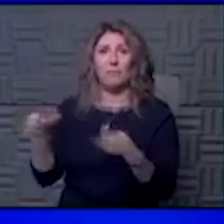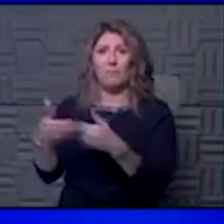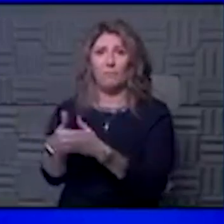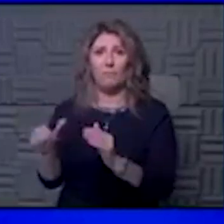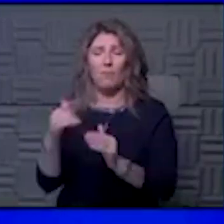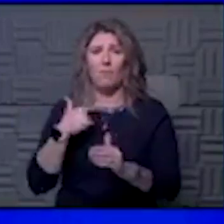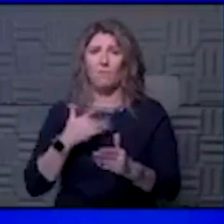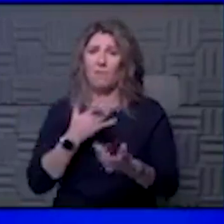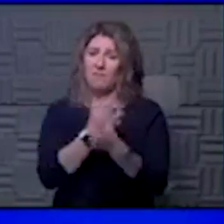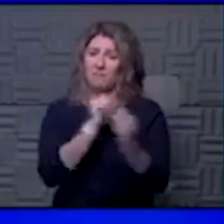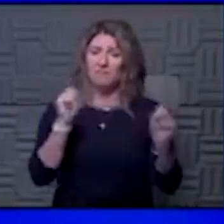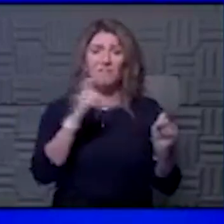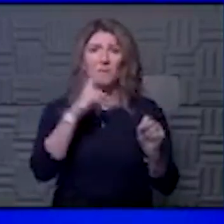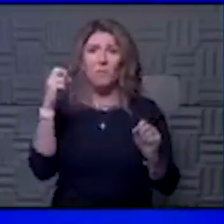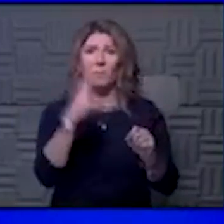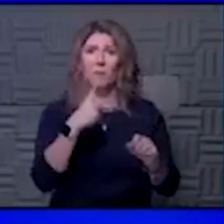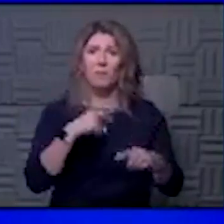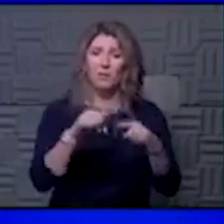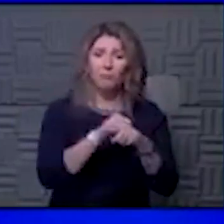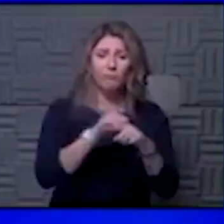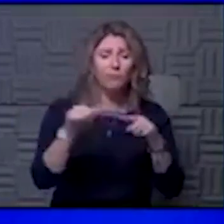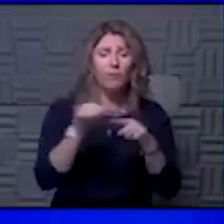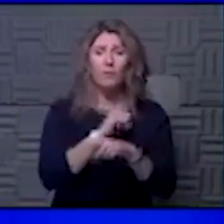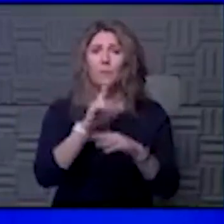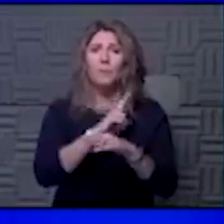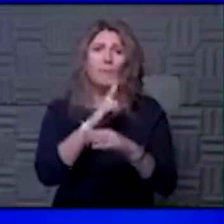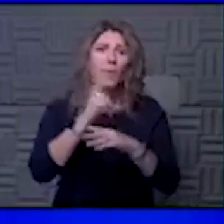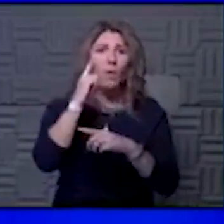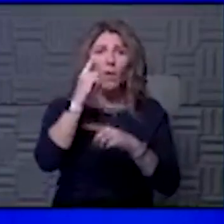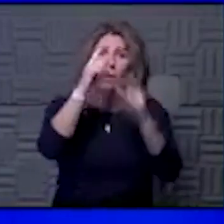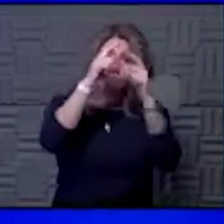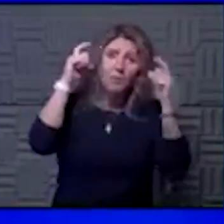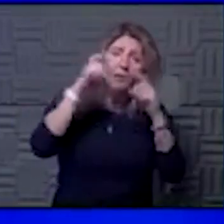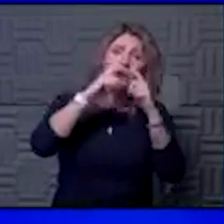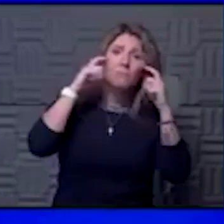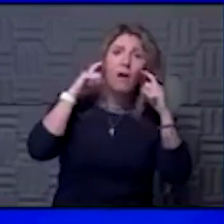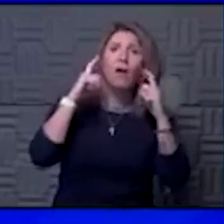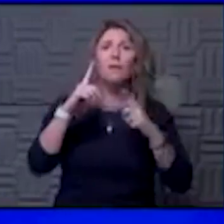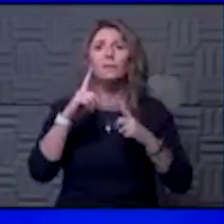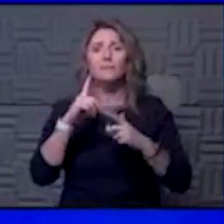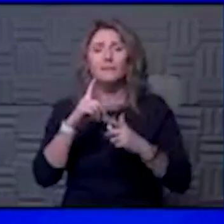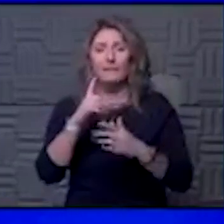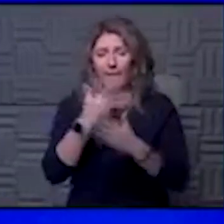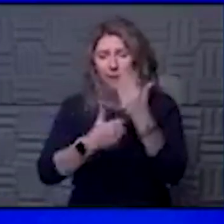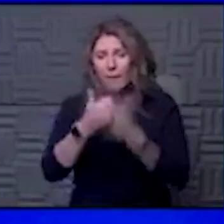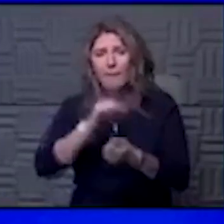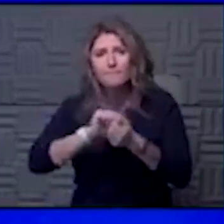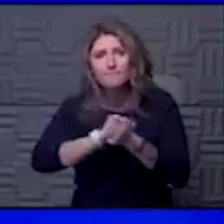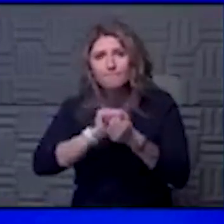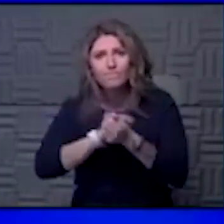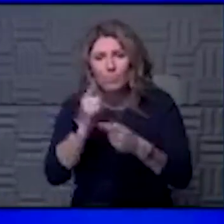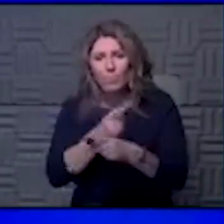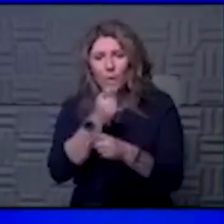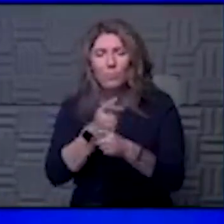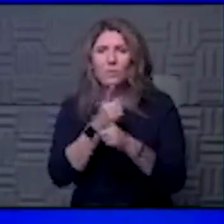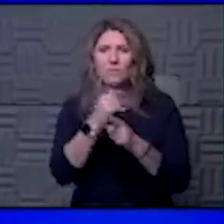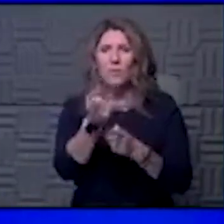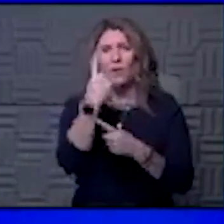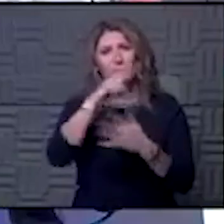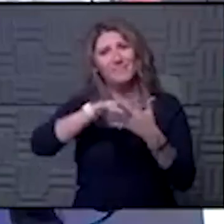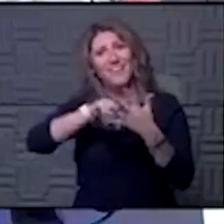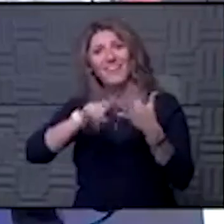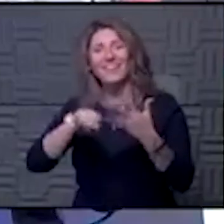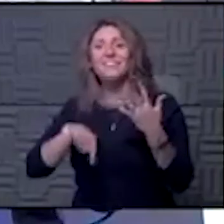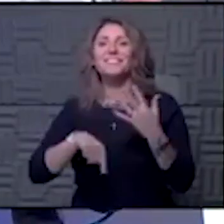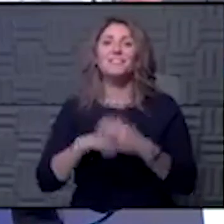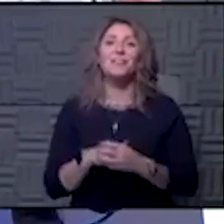my training, wear my eye protection, wear my mask, wear the gowns, do the appropriate hand hygiene. So understand those things as well. And